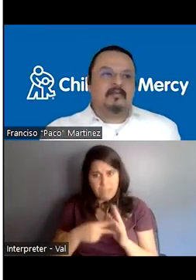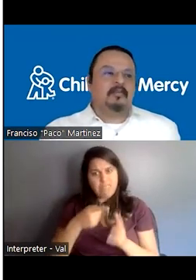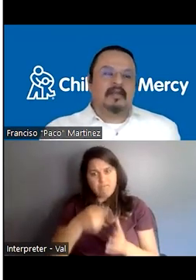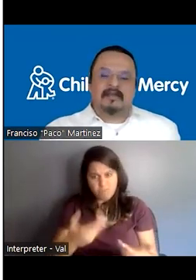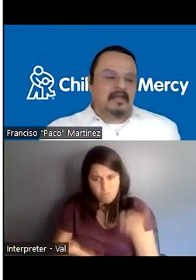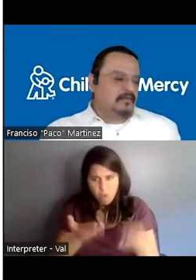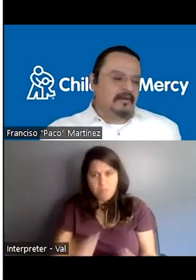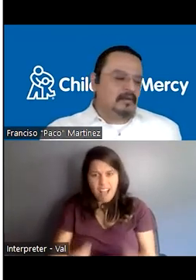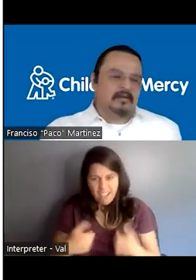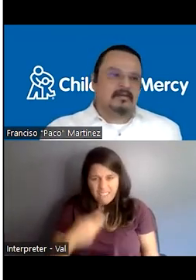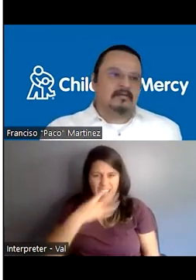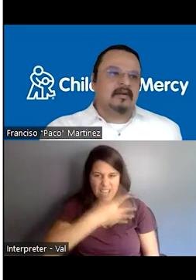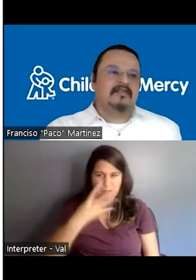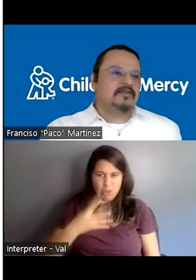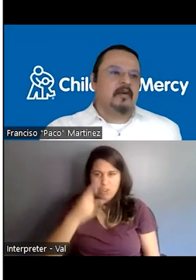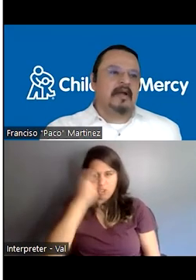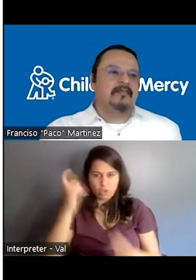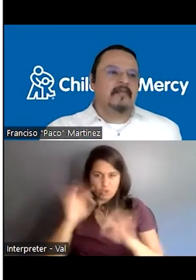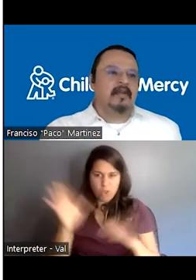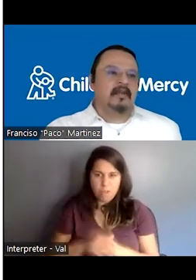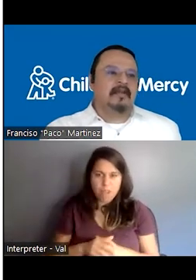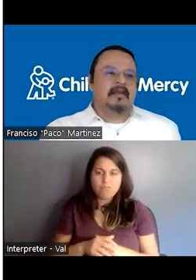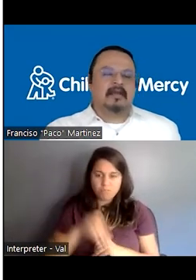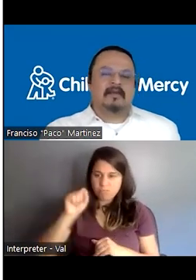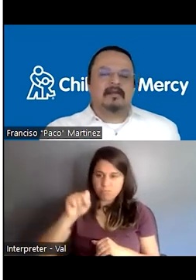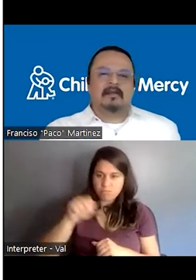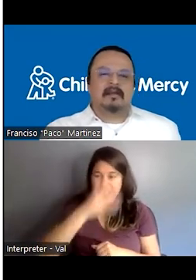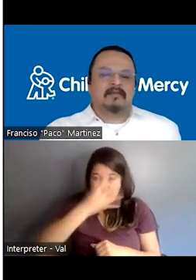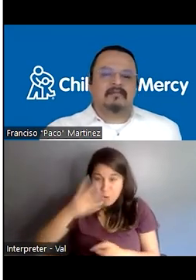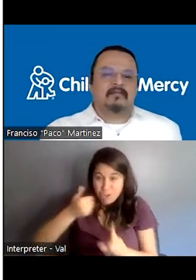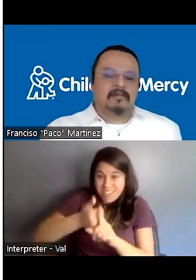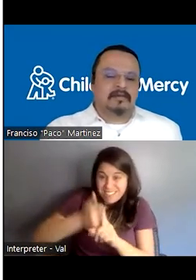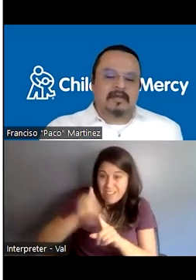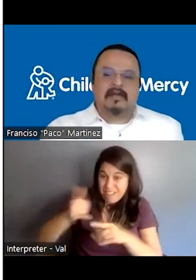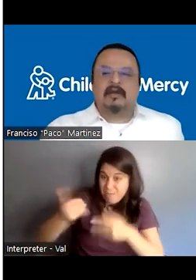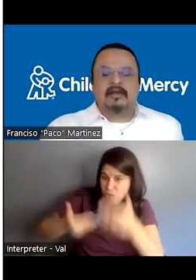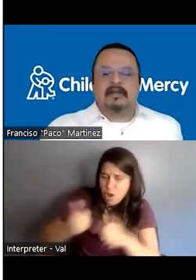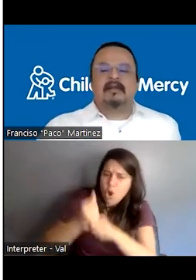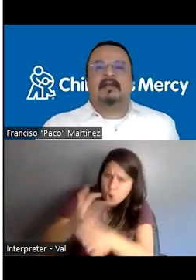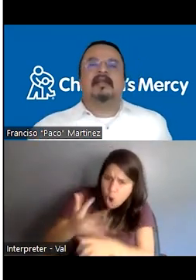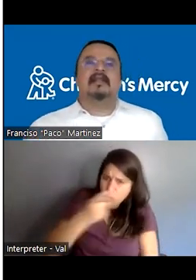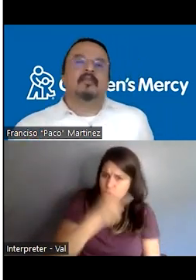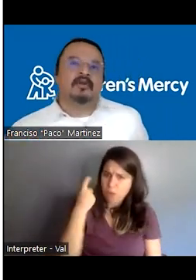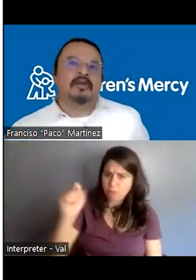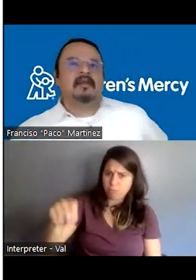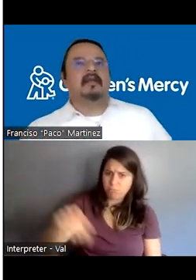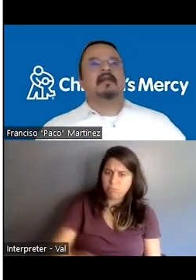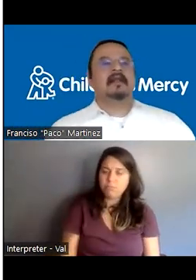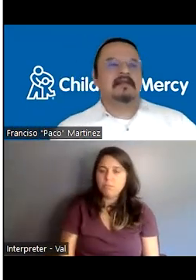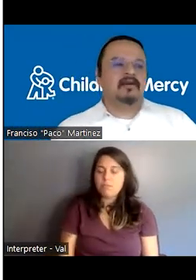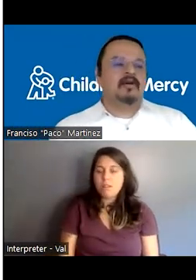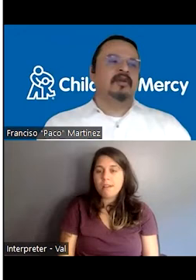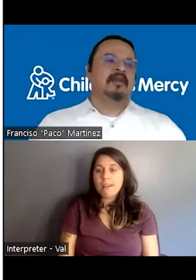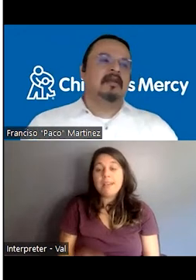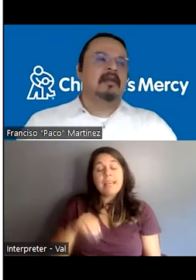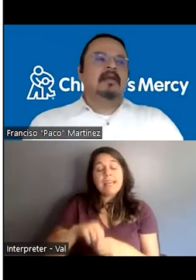Immigration itself creates trauma. Even the, even if, I don't know, like in, in the community, in the, in